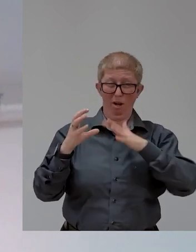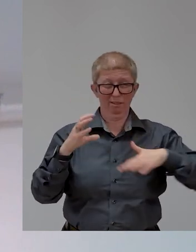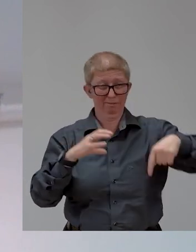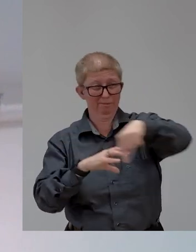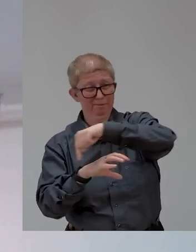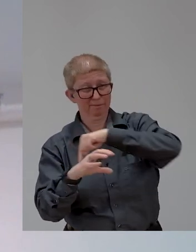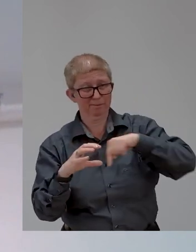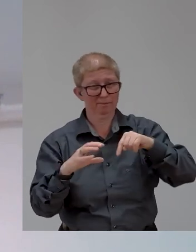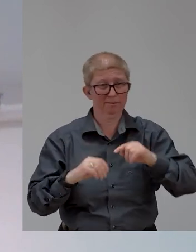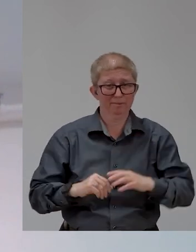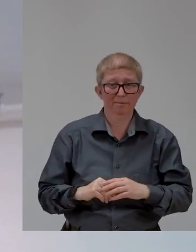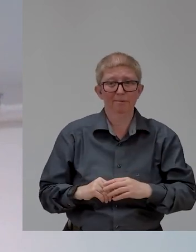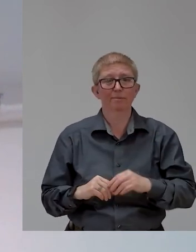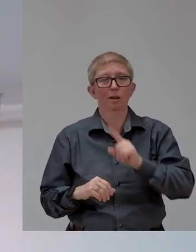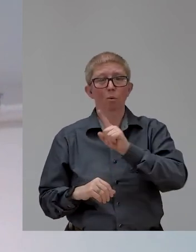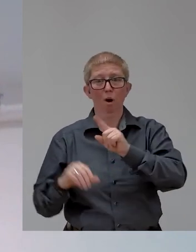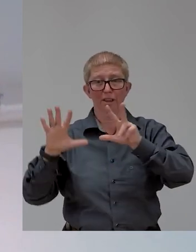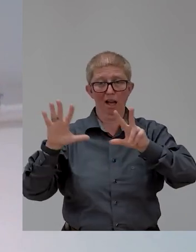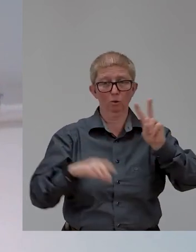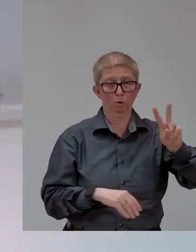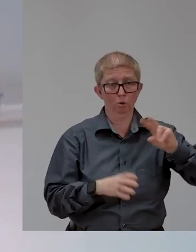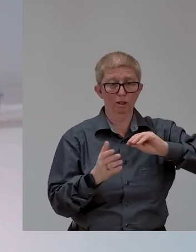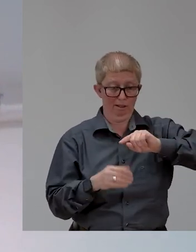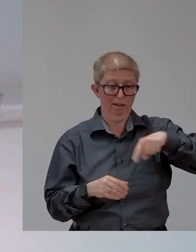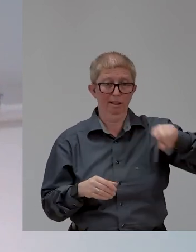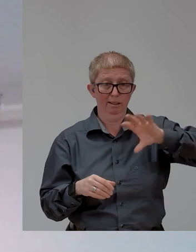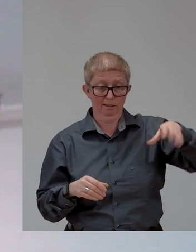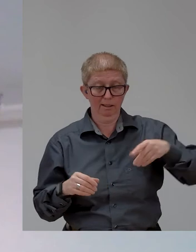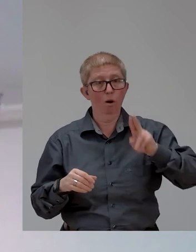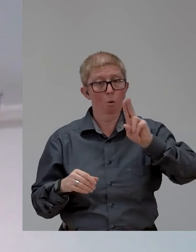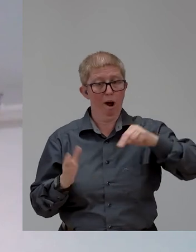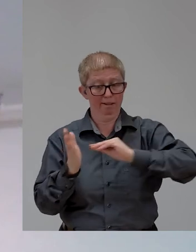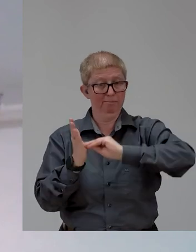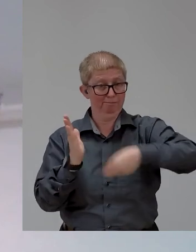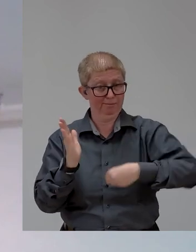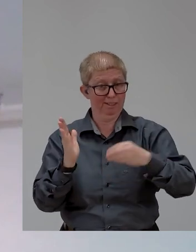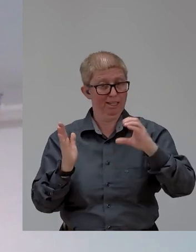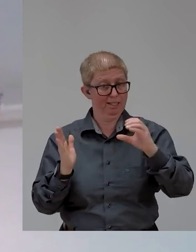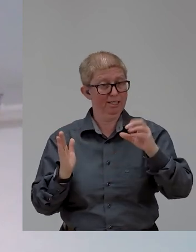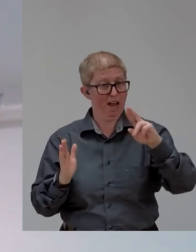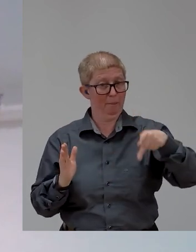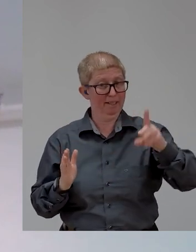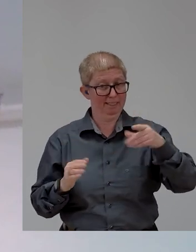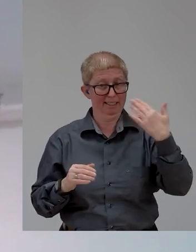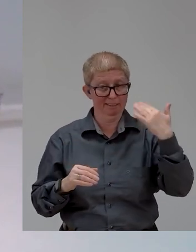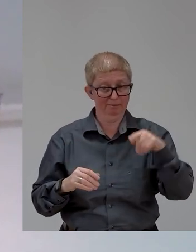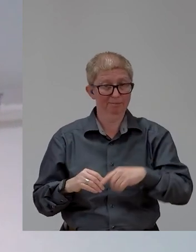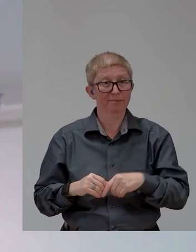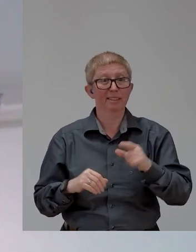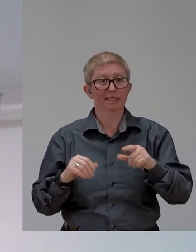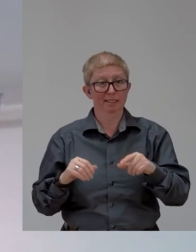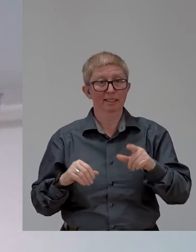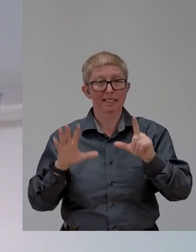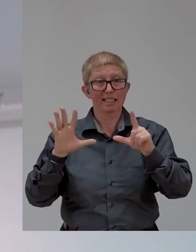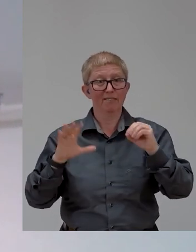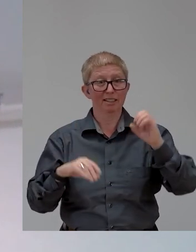CRPD, we would see that roughly in 70% of high-income countries and 40%-ish of